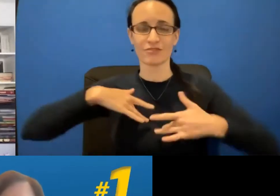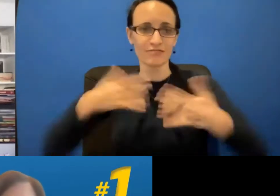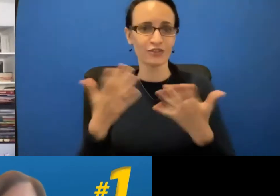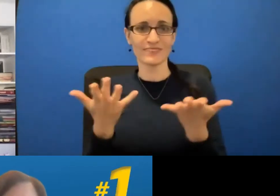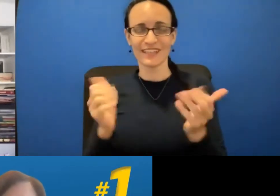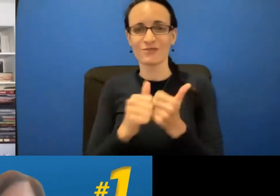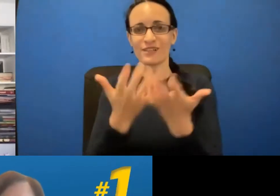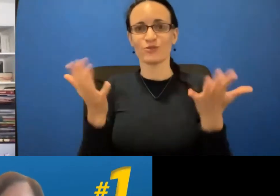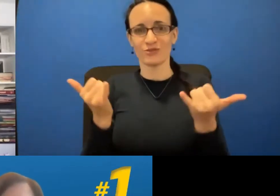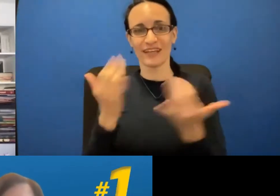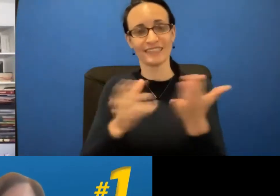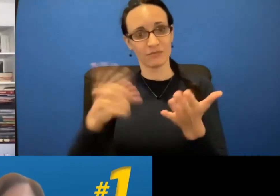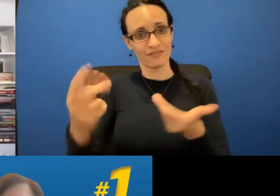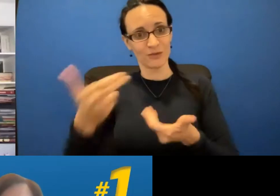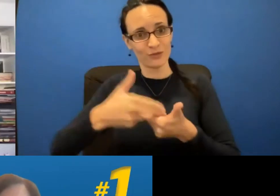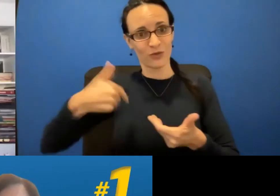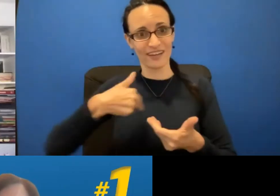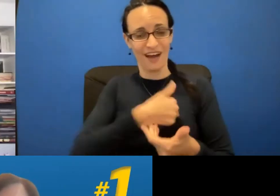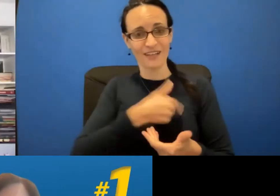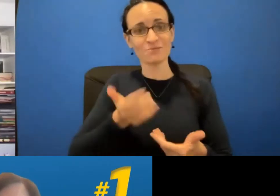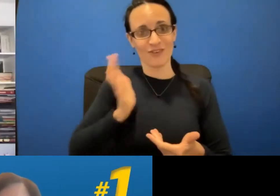have been with us before and some are new friends